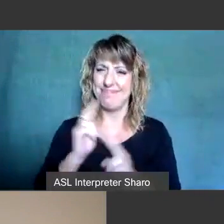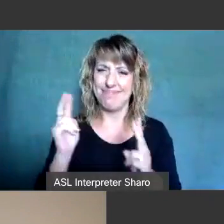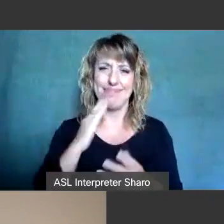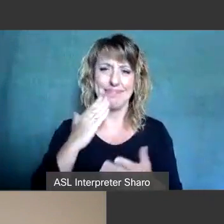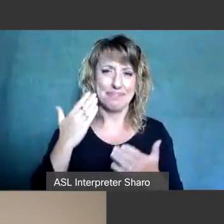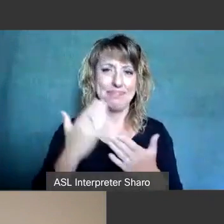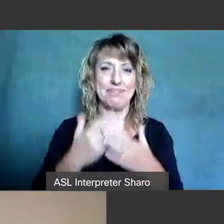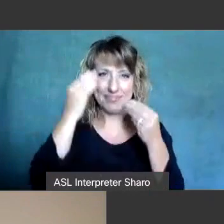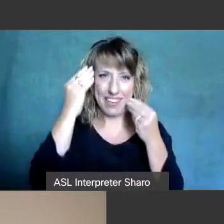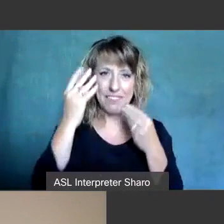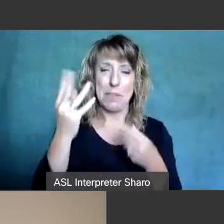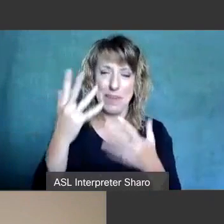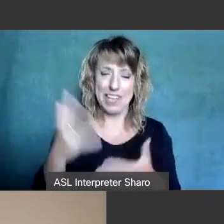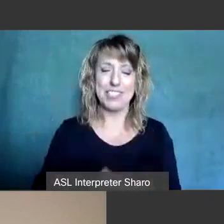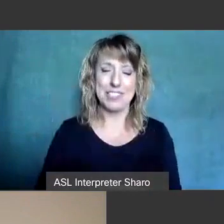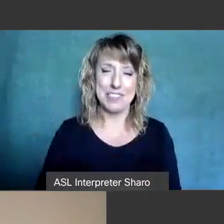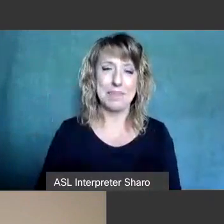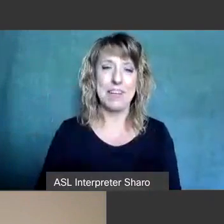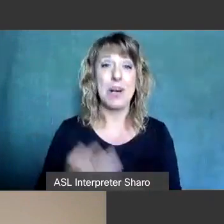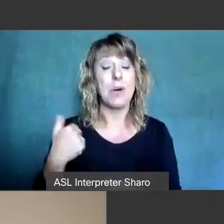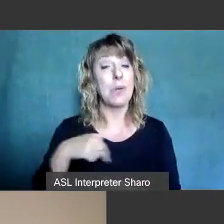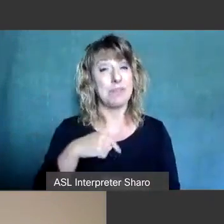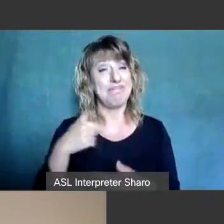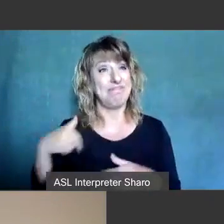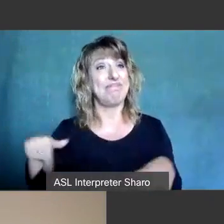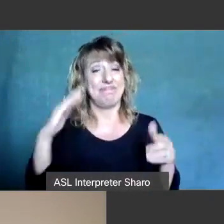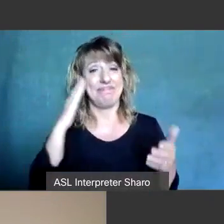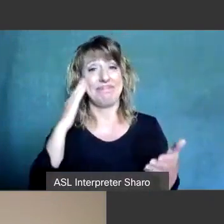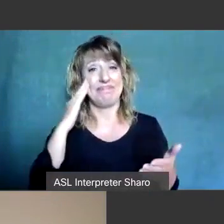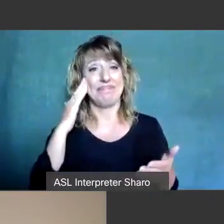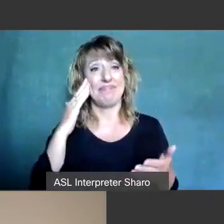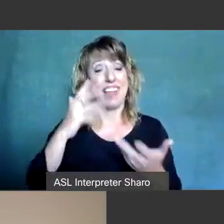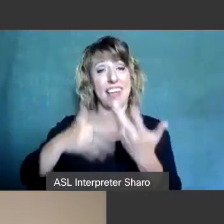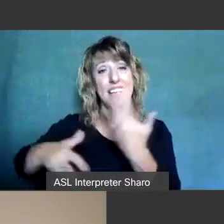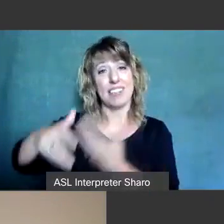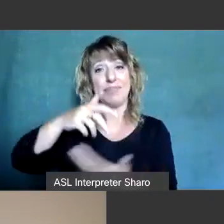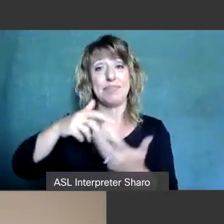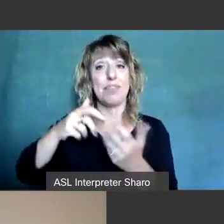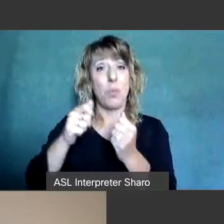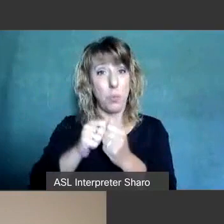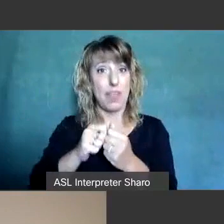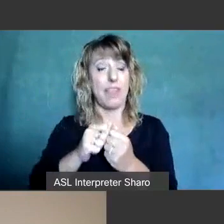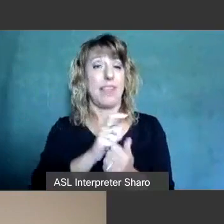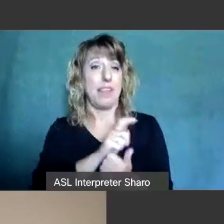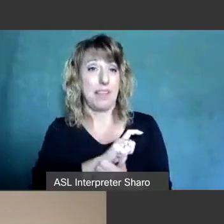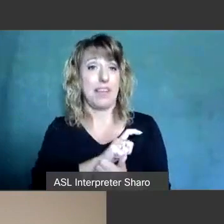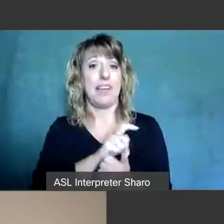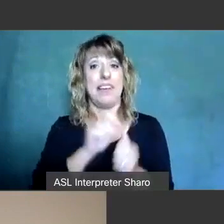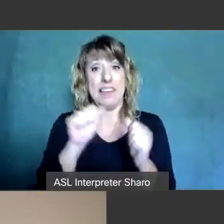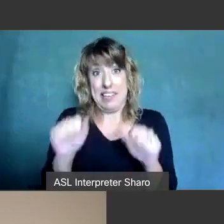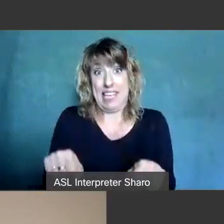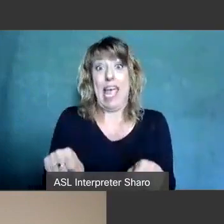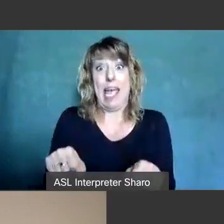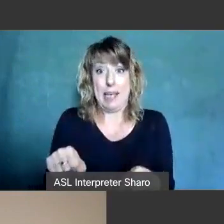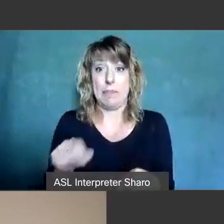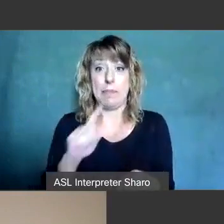information and we all know that interactions with police can be extremely